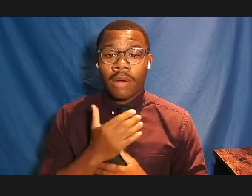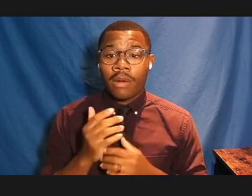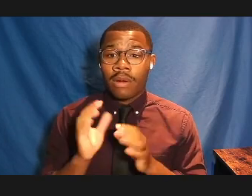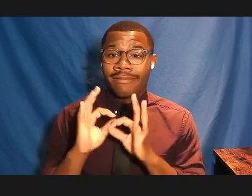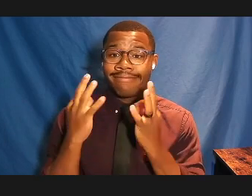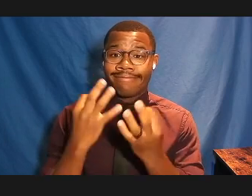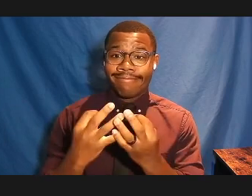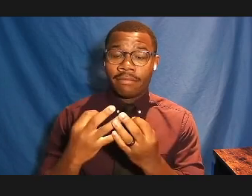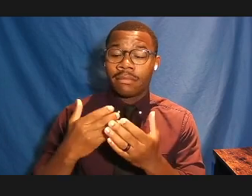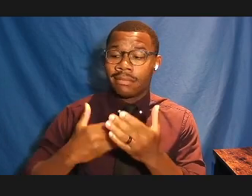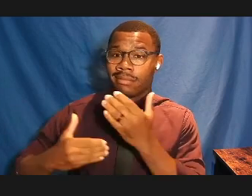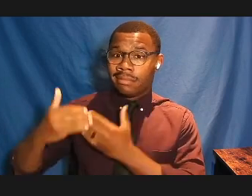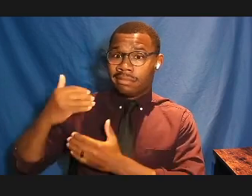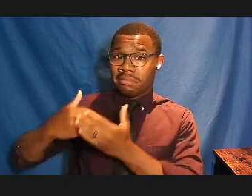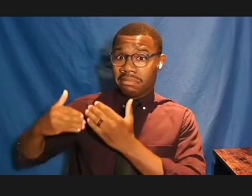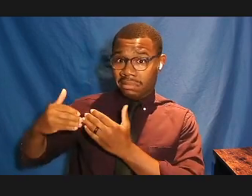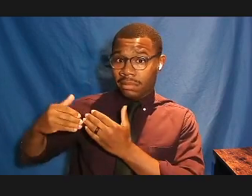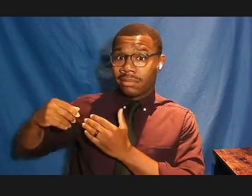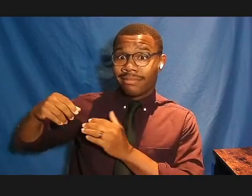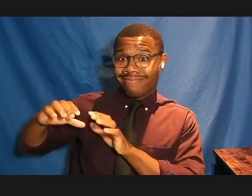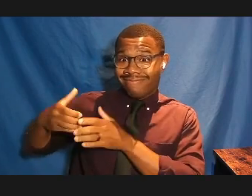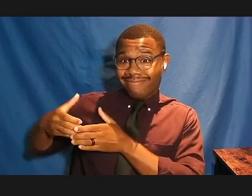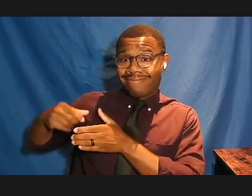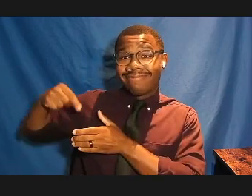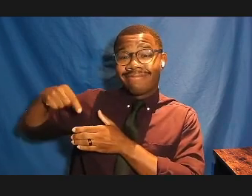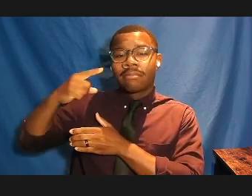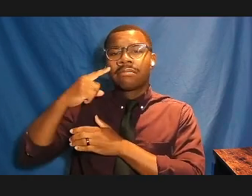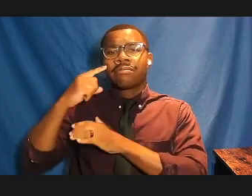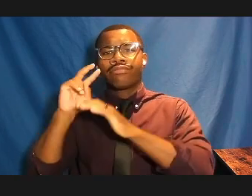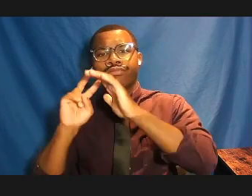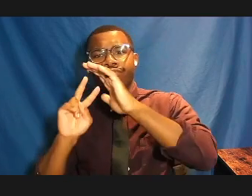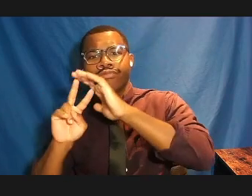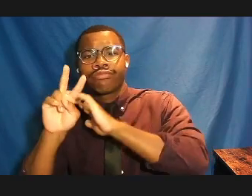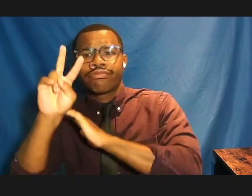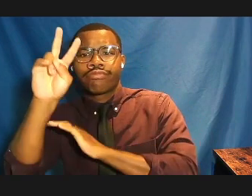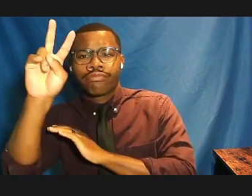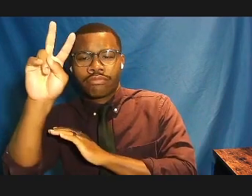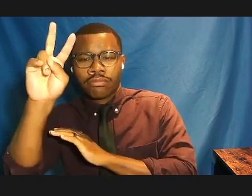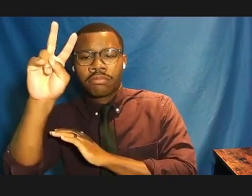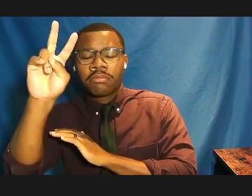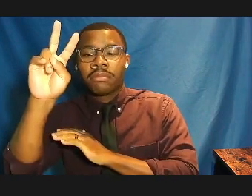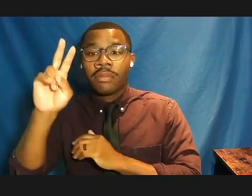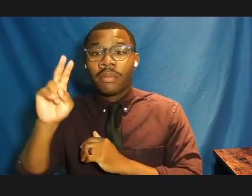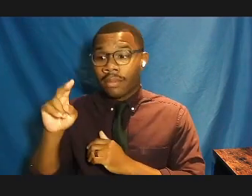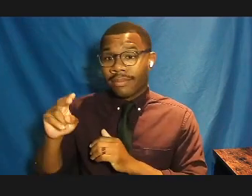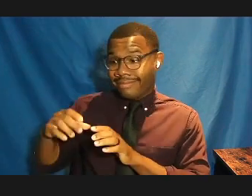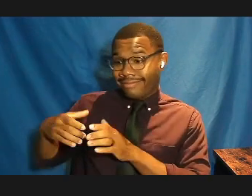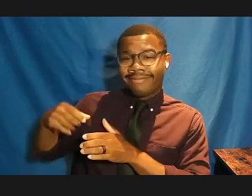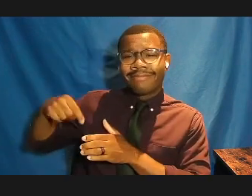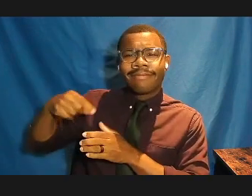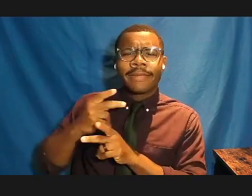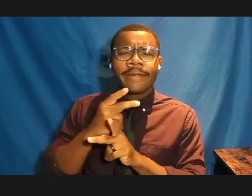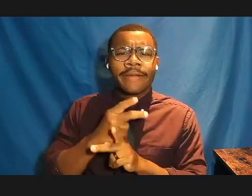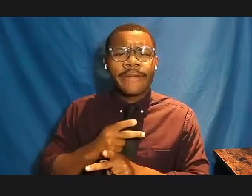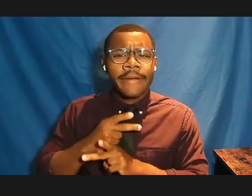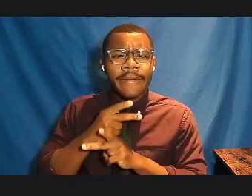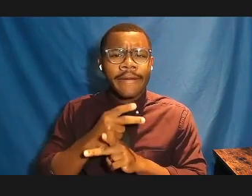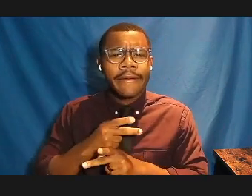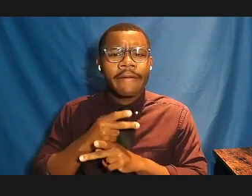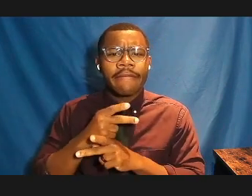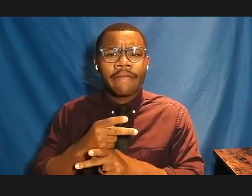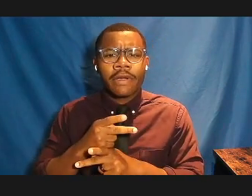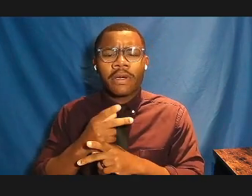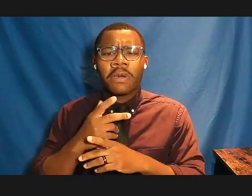careful in kind of laying breadcrumbs for us, and making sure certain things got protected, or